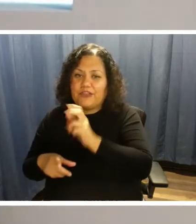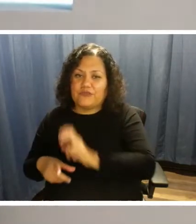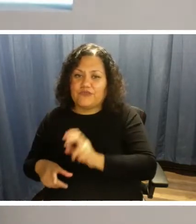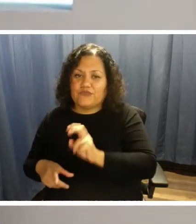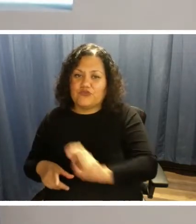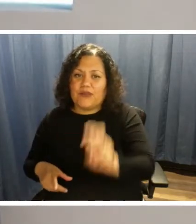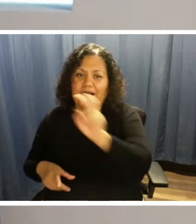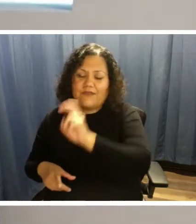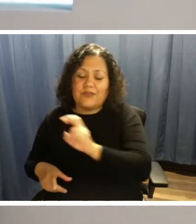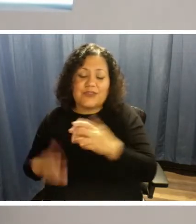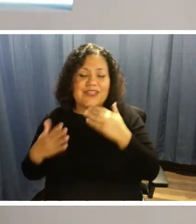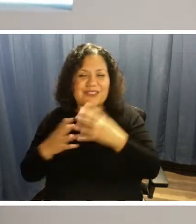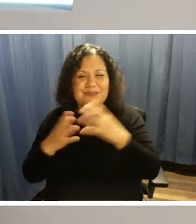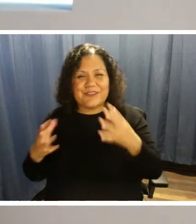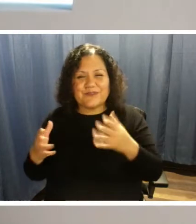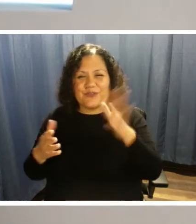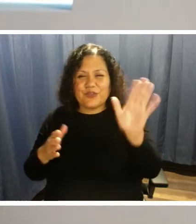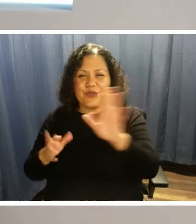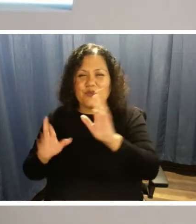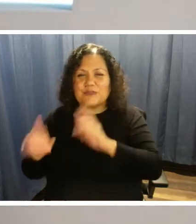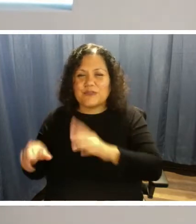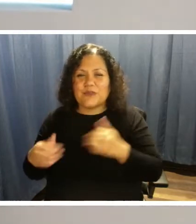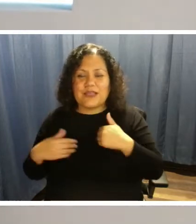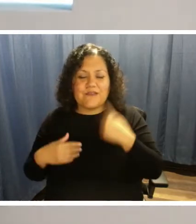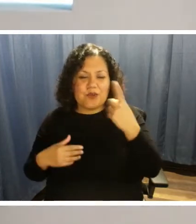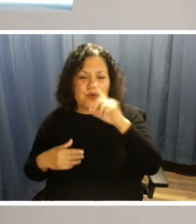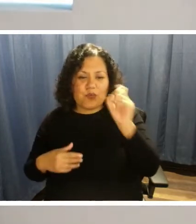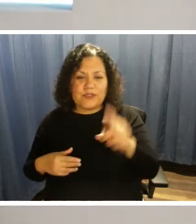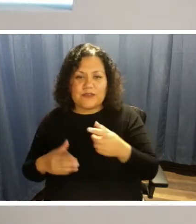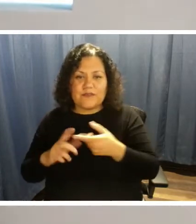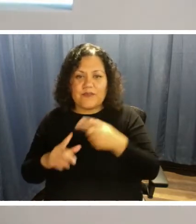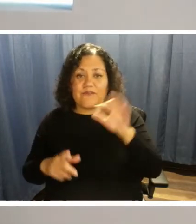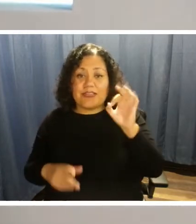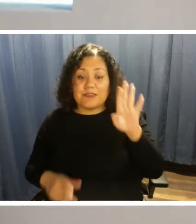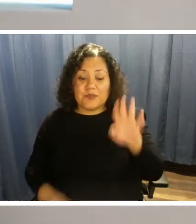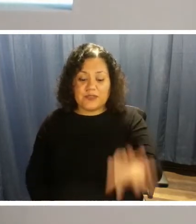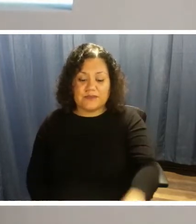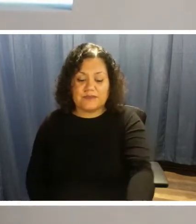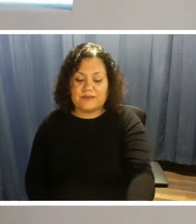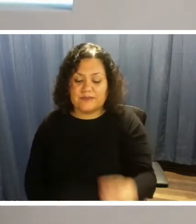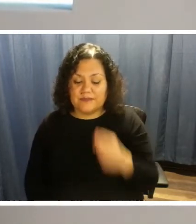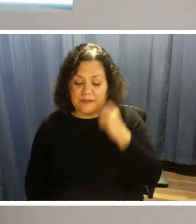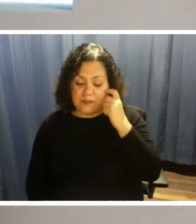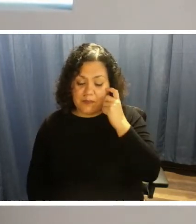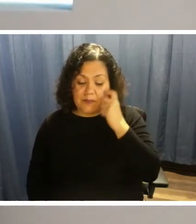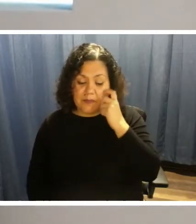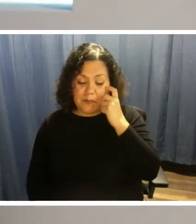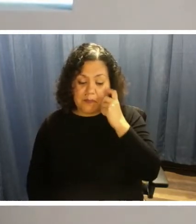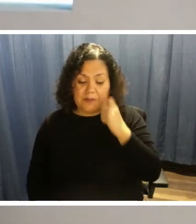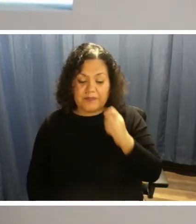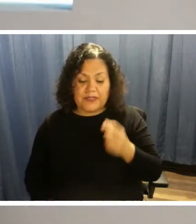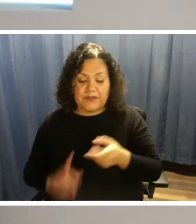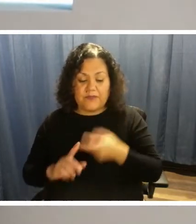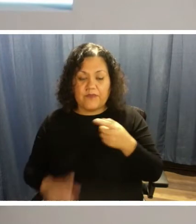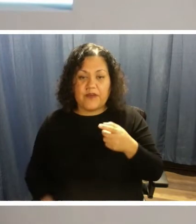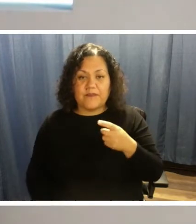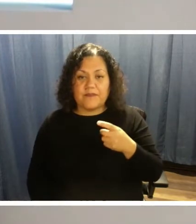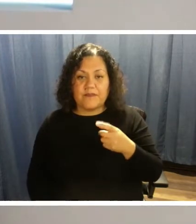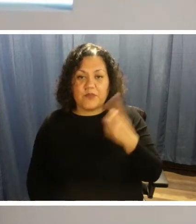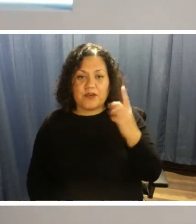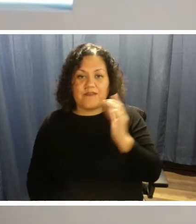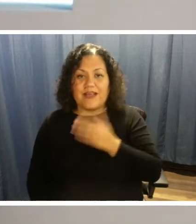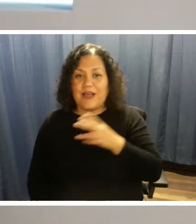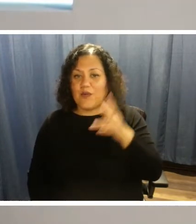for that. We do have a question that has come in through Facebook, and the question is from one of our listeners or